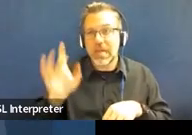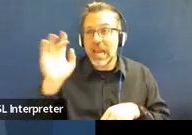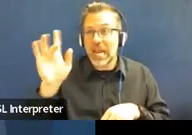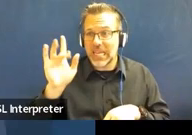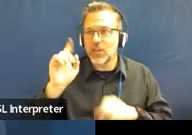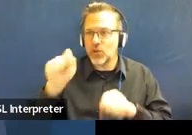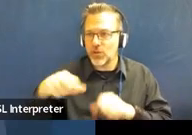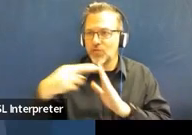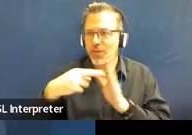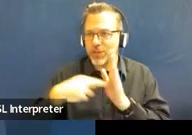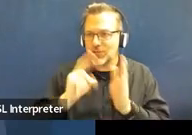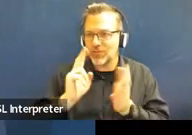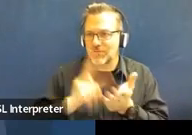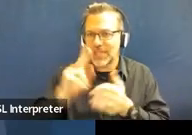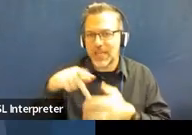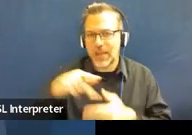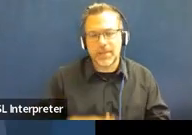this.